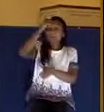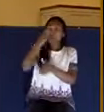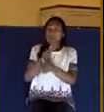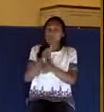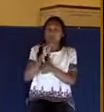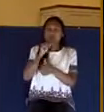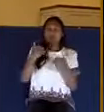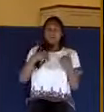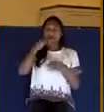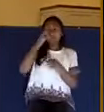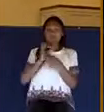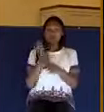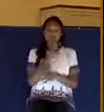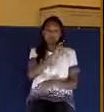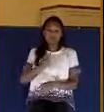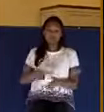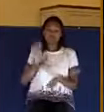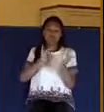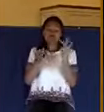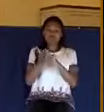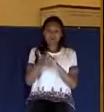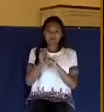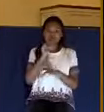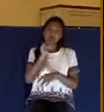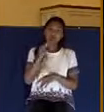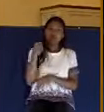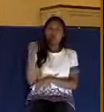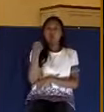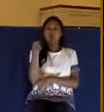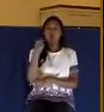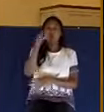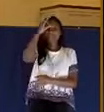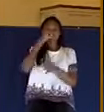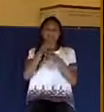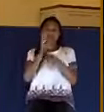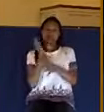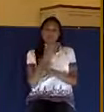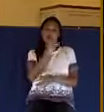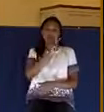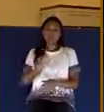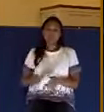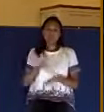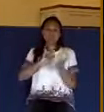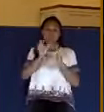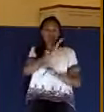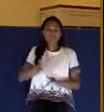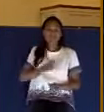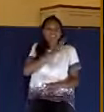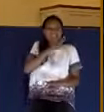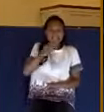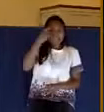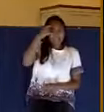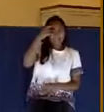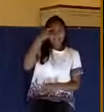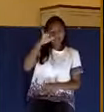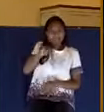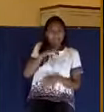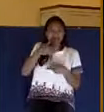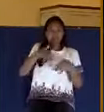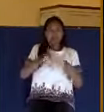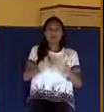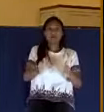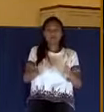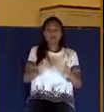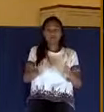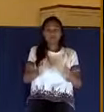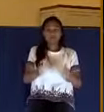Jesus Christ. Or we could say, don't, do not hold the faith of our Lord Jesus Christ and think this way. He's not saying, don't have the